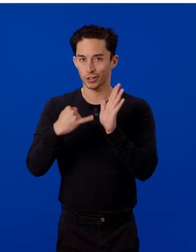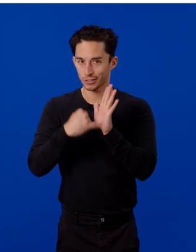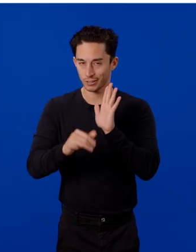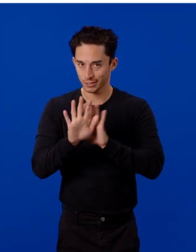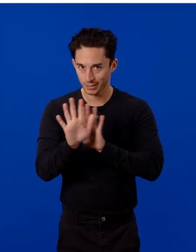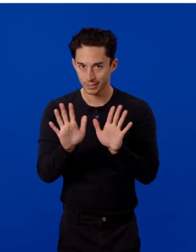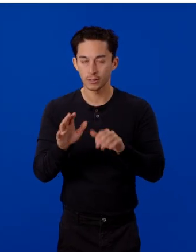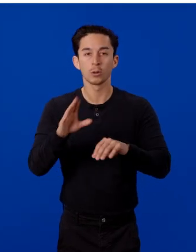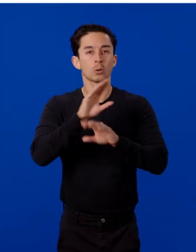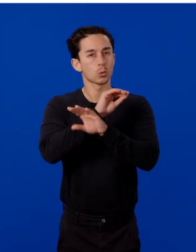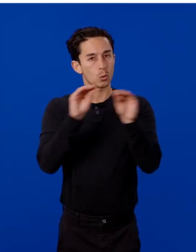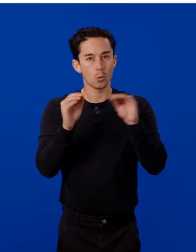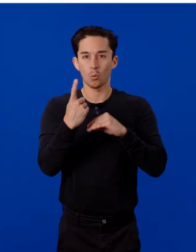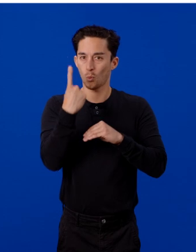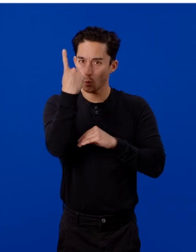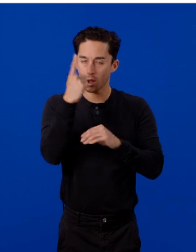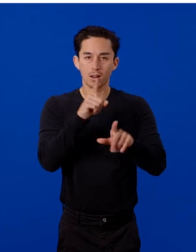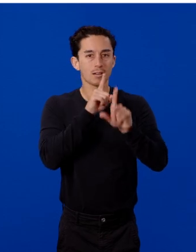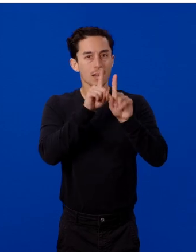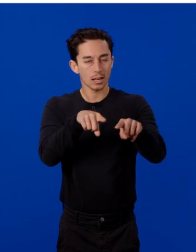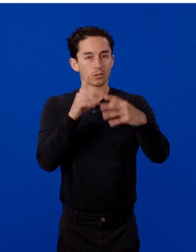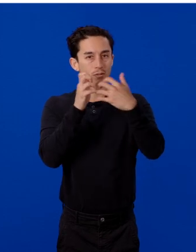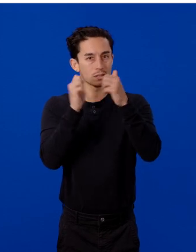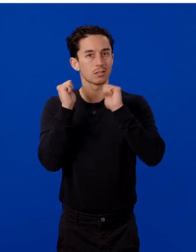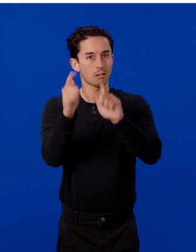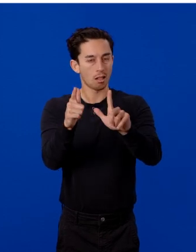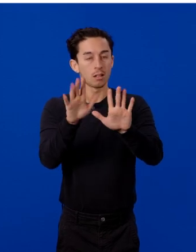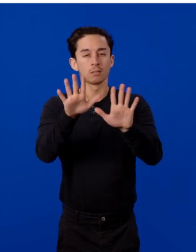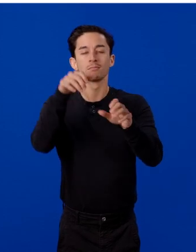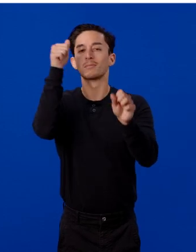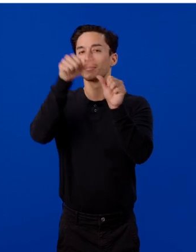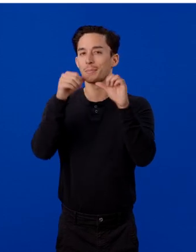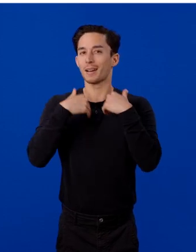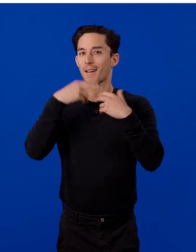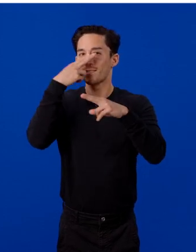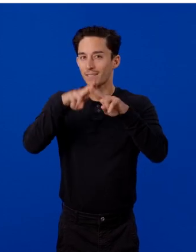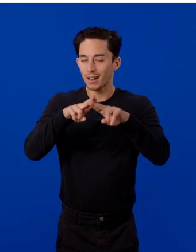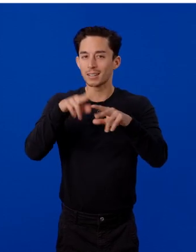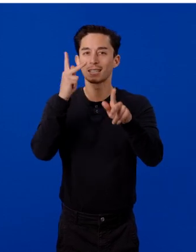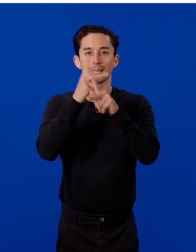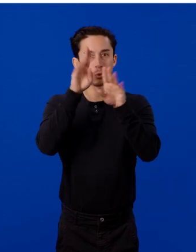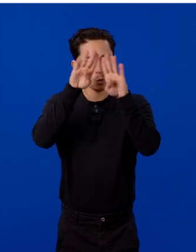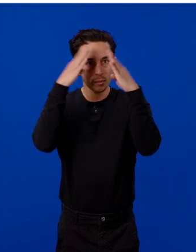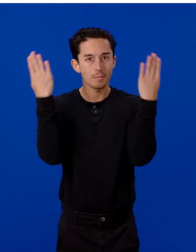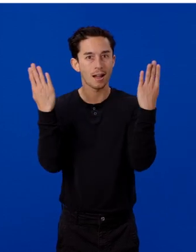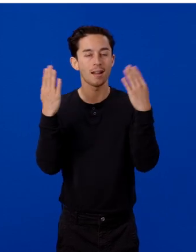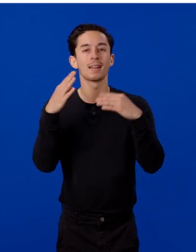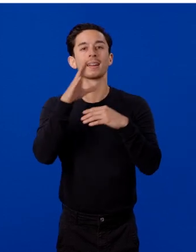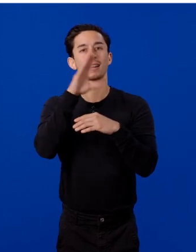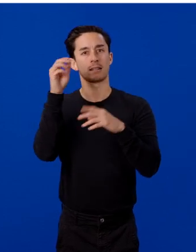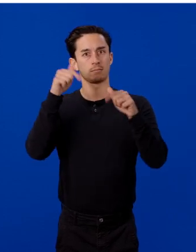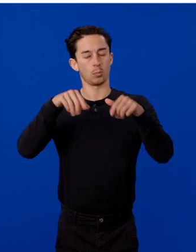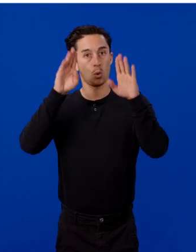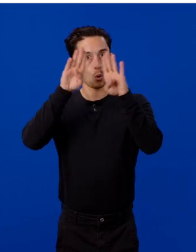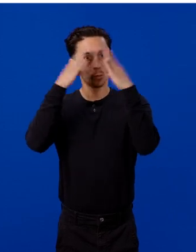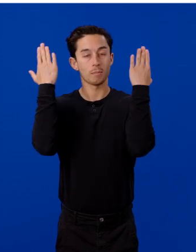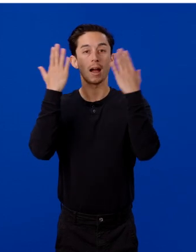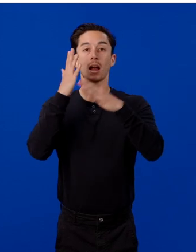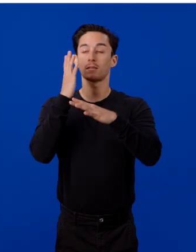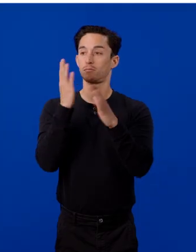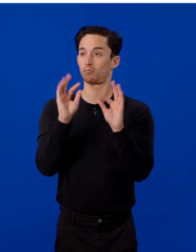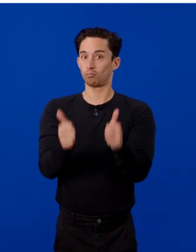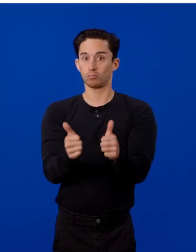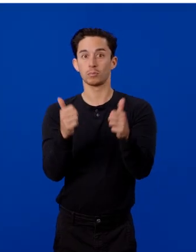single answer. So please remember to have fun, keep an open mind. And this open mindset with